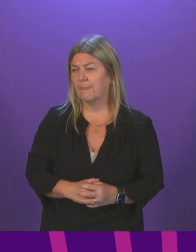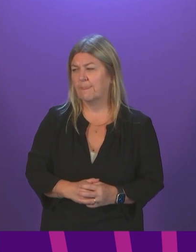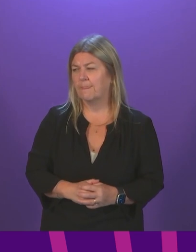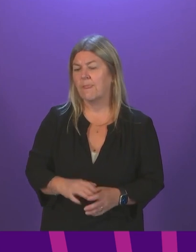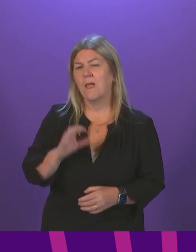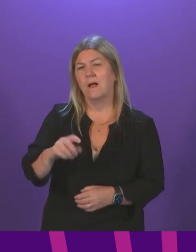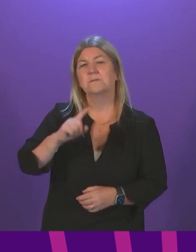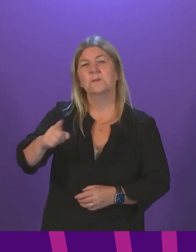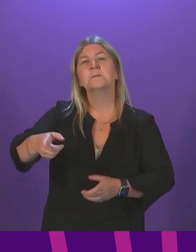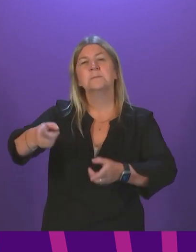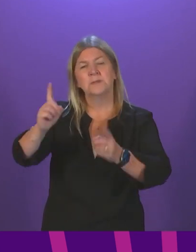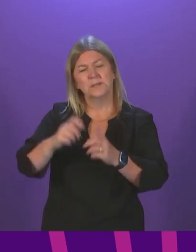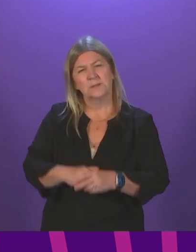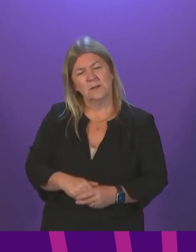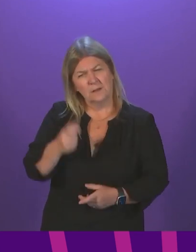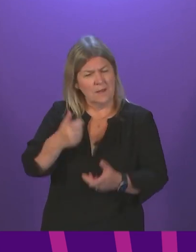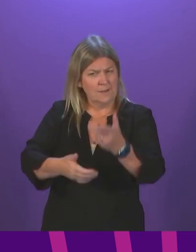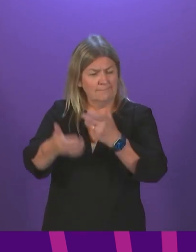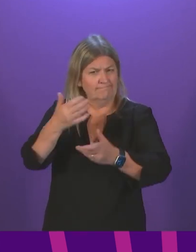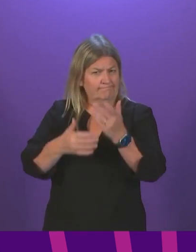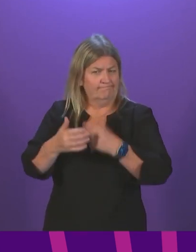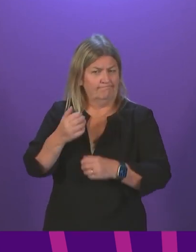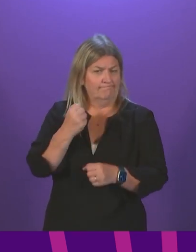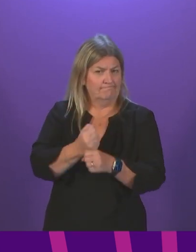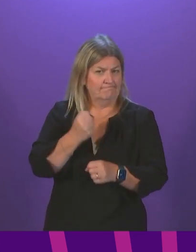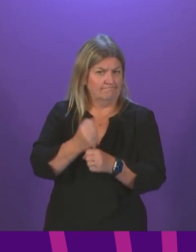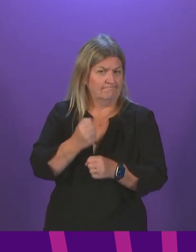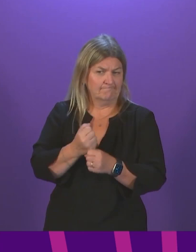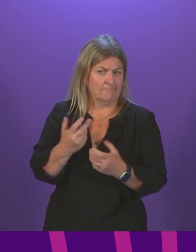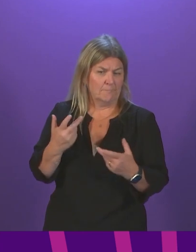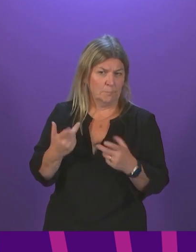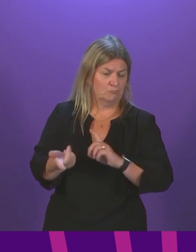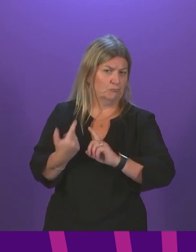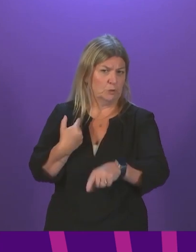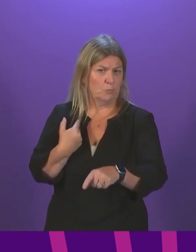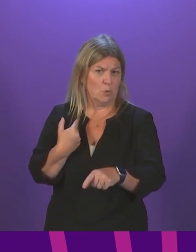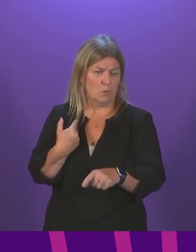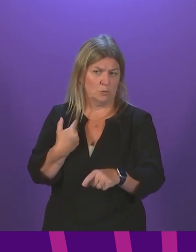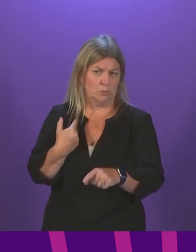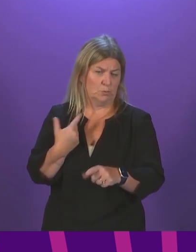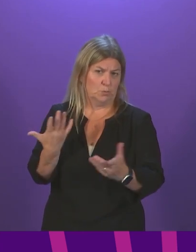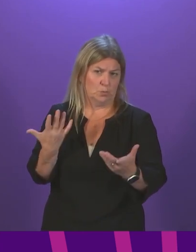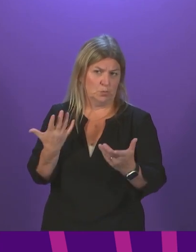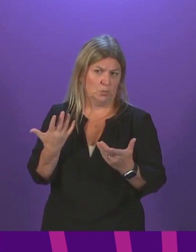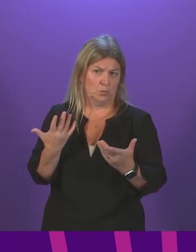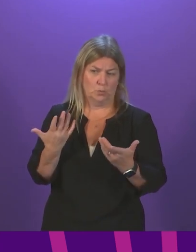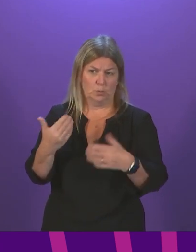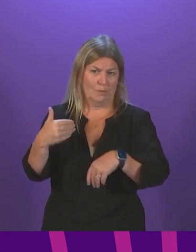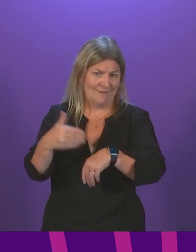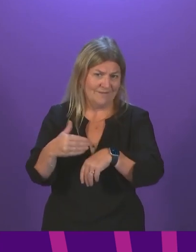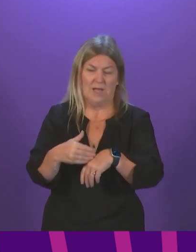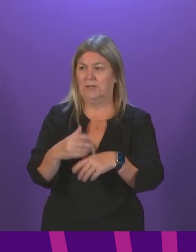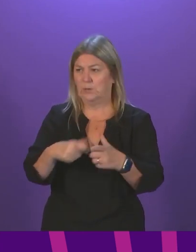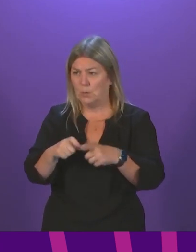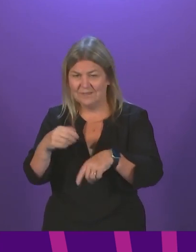as to the Scottish Government's work to respond to the global impacts of COVID-19? First Minister. Well, I think that's a really important question, because